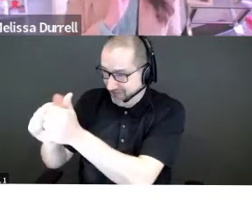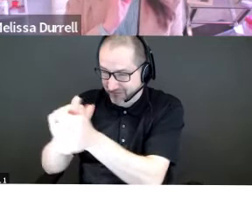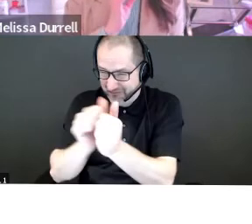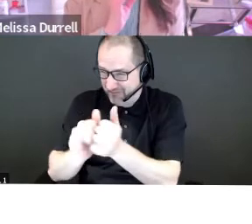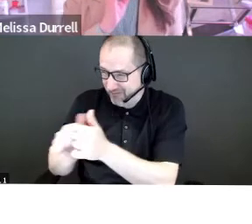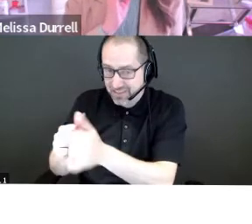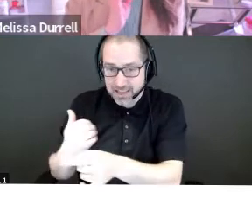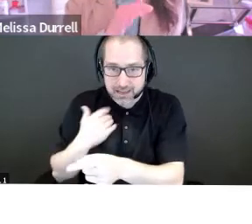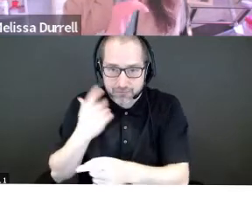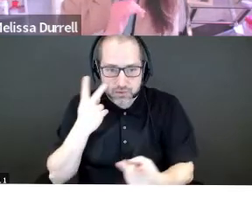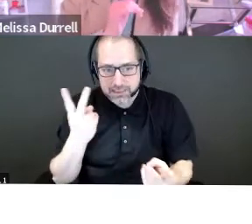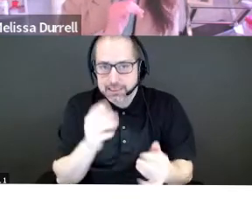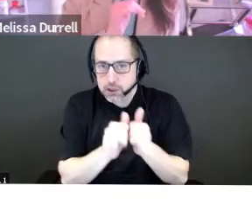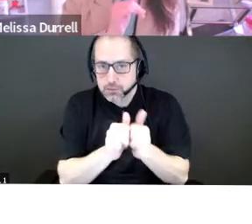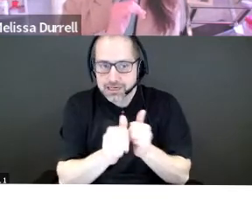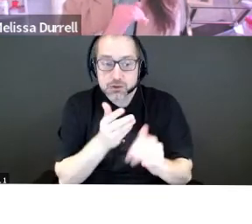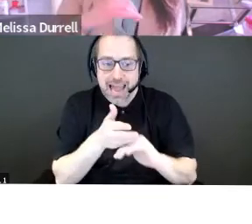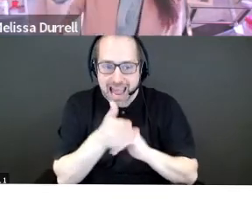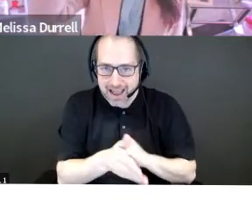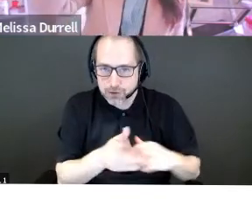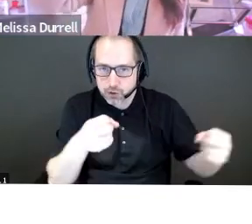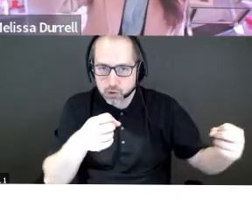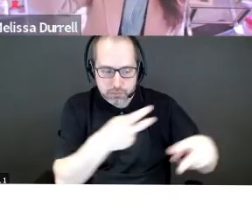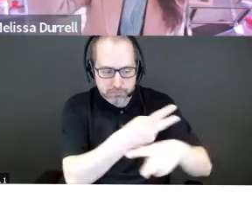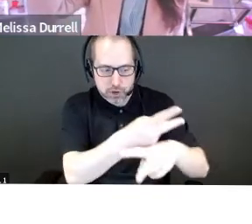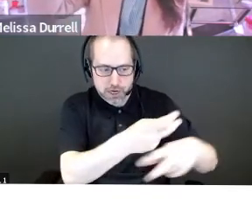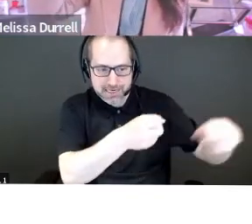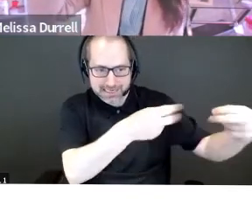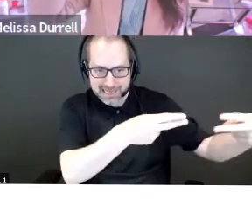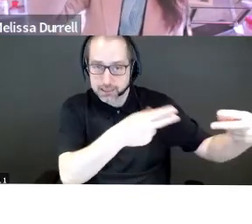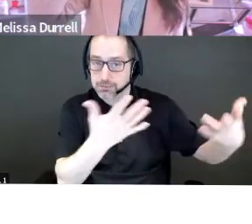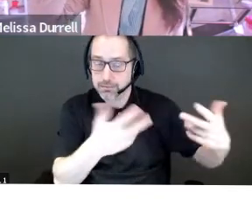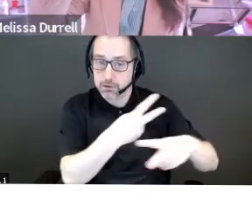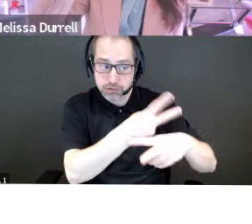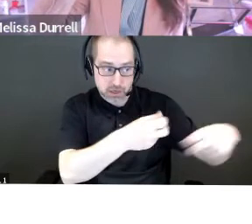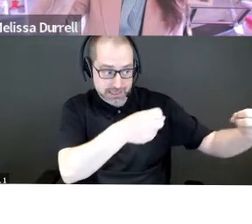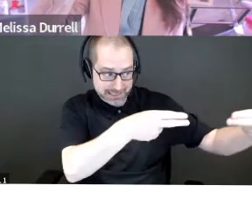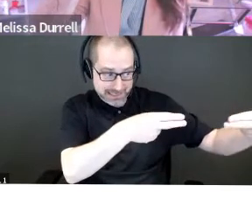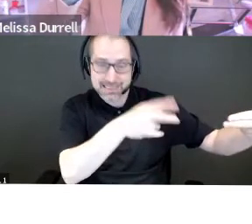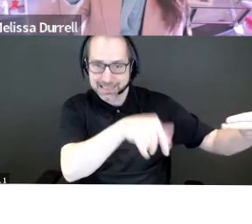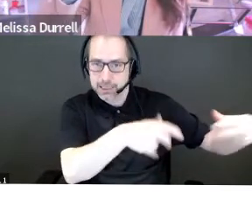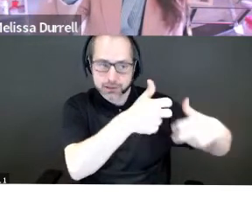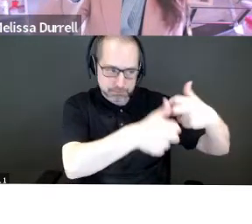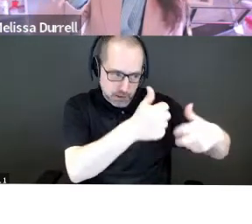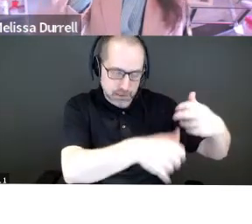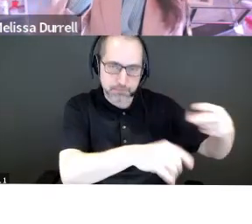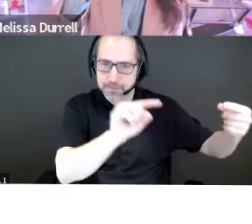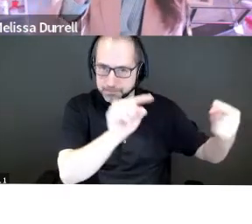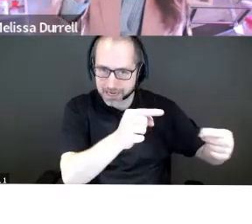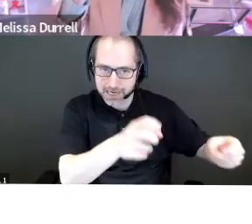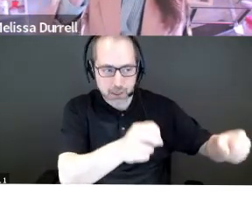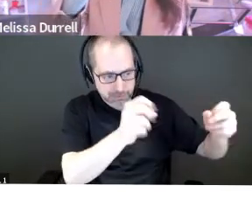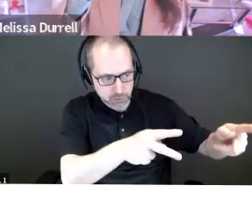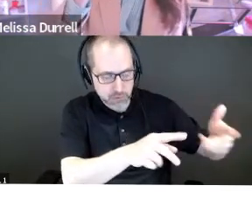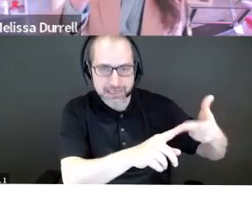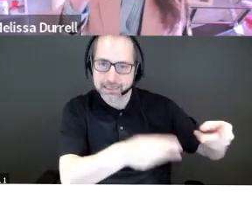uh, after your product slide. So you might show like, here's, you know, here's the problem, here's the pain, here's the opportunity, here's our